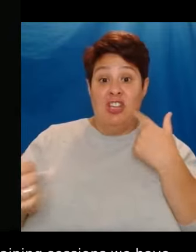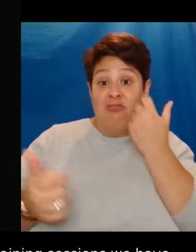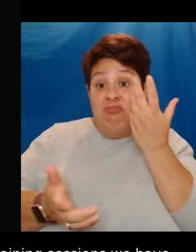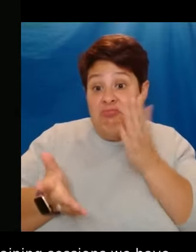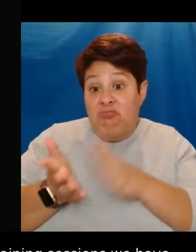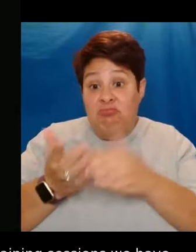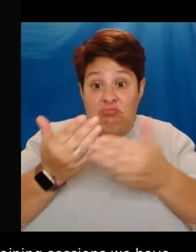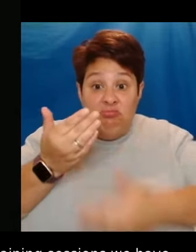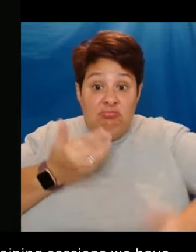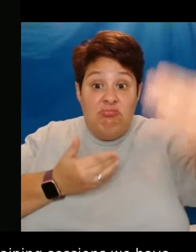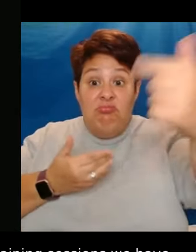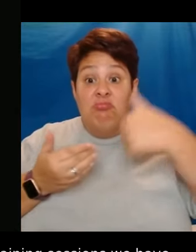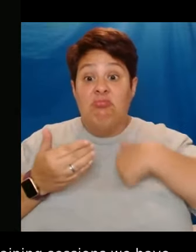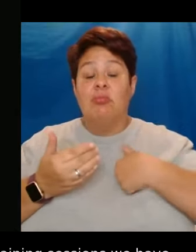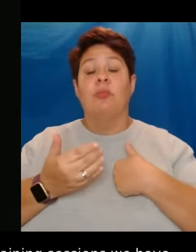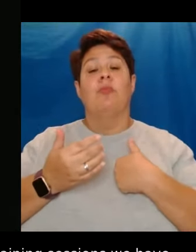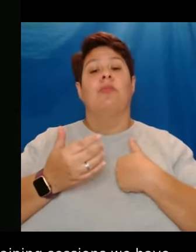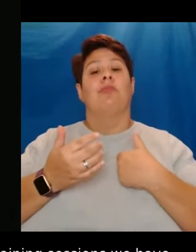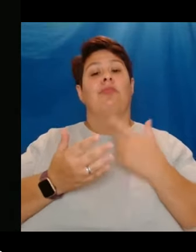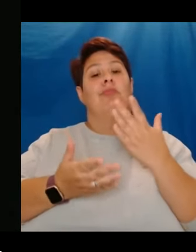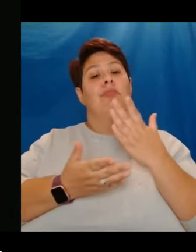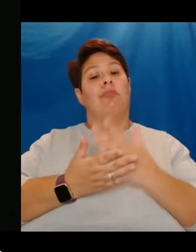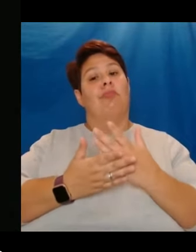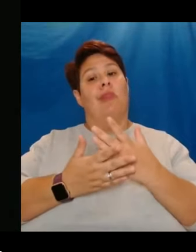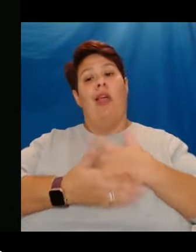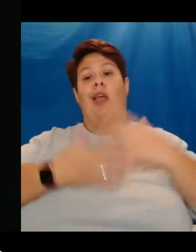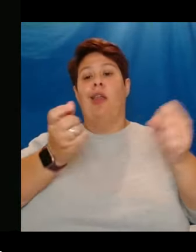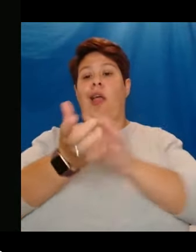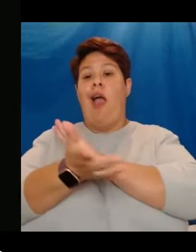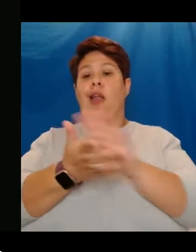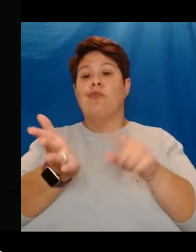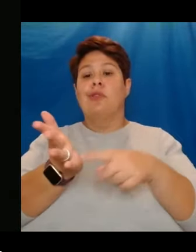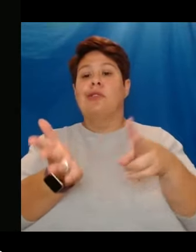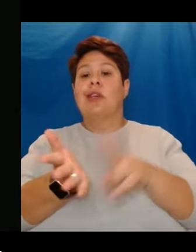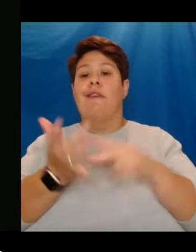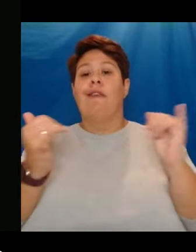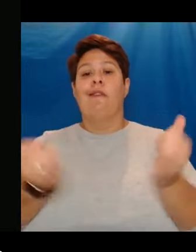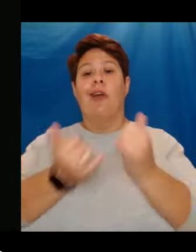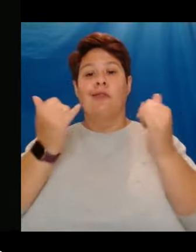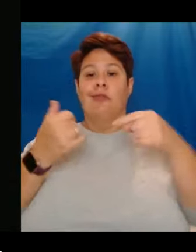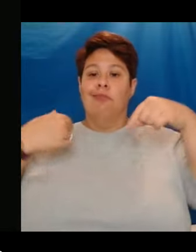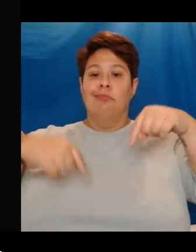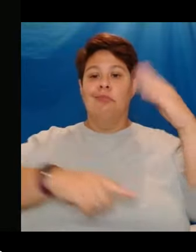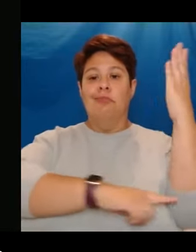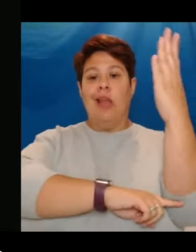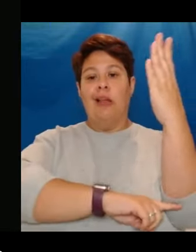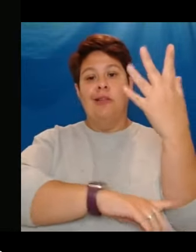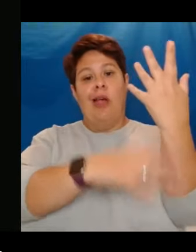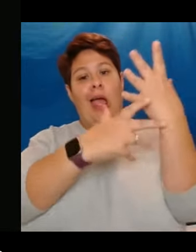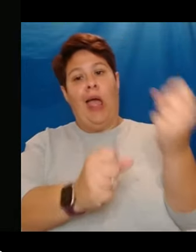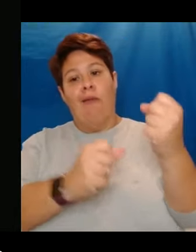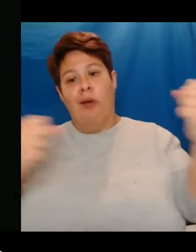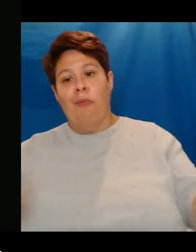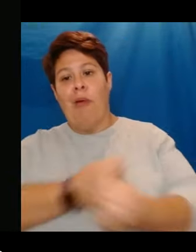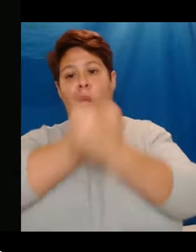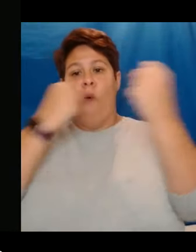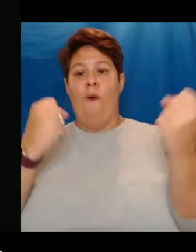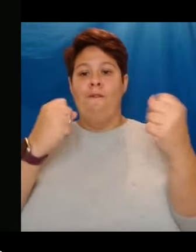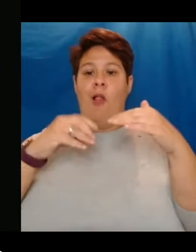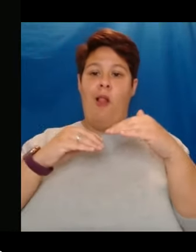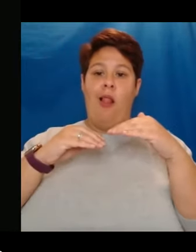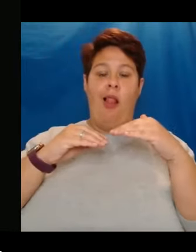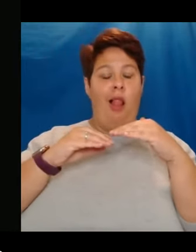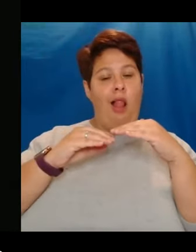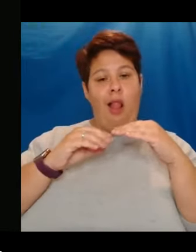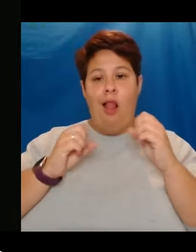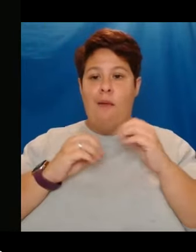The jewel in the crown of any Edinburgh TV Festival, the McTaggart Lecture provides a powerful platform. The